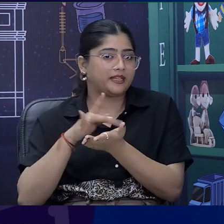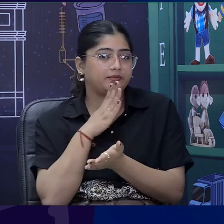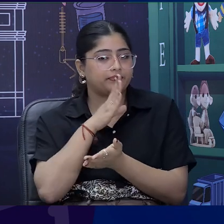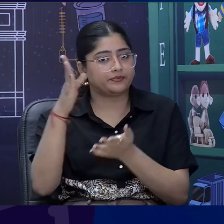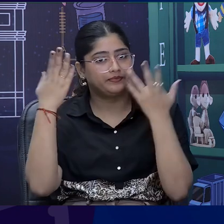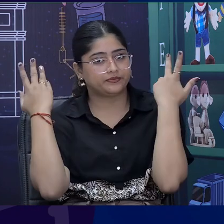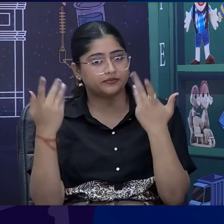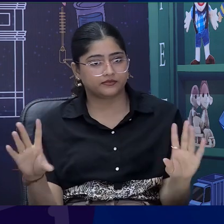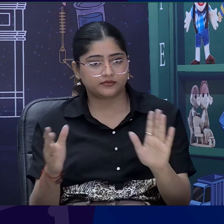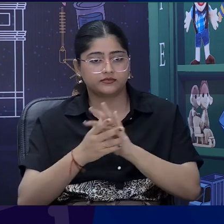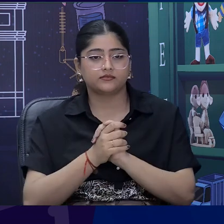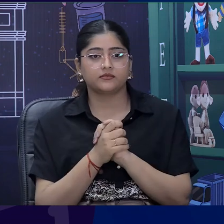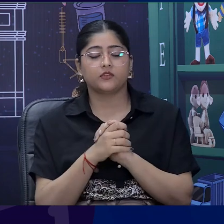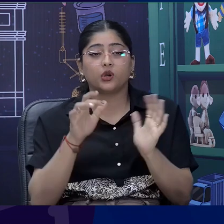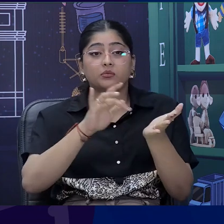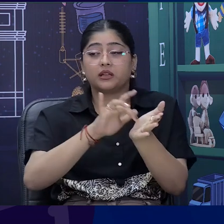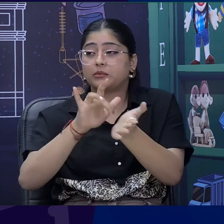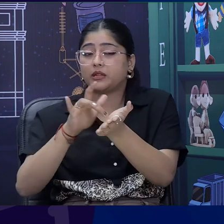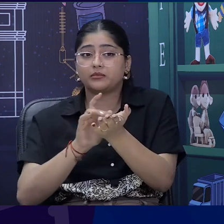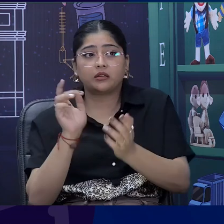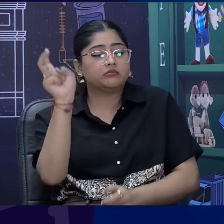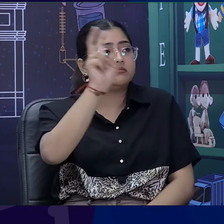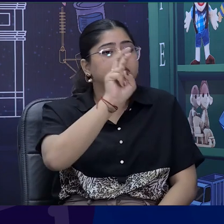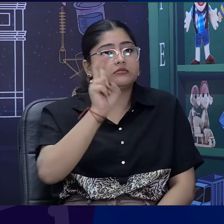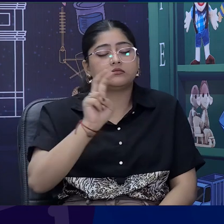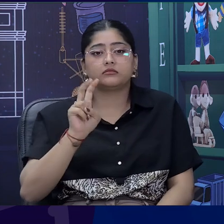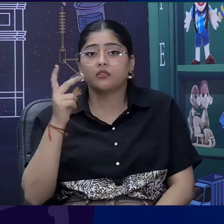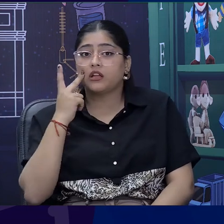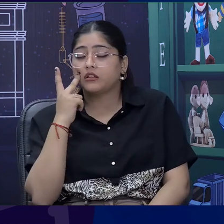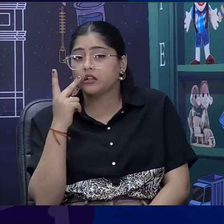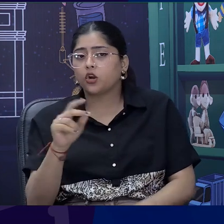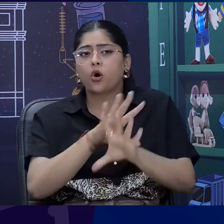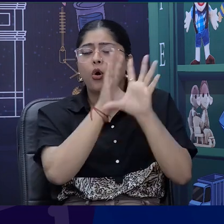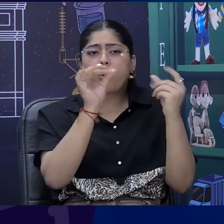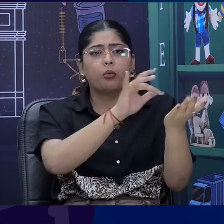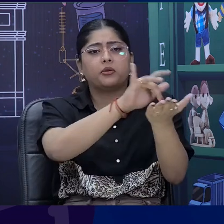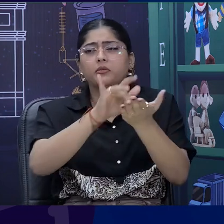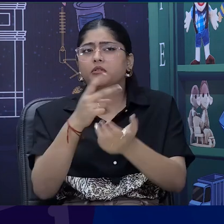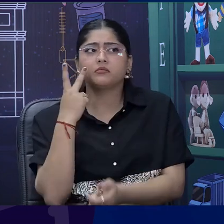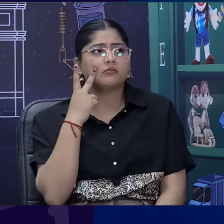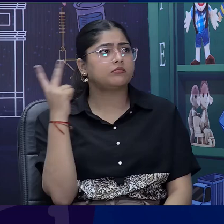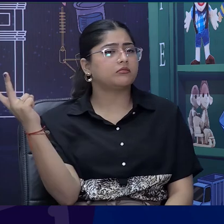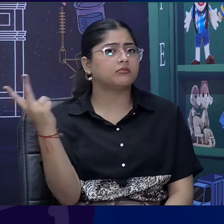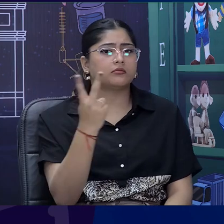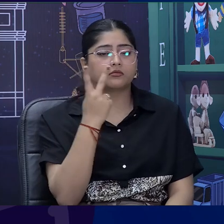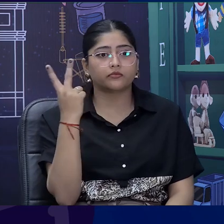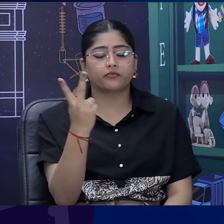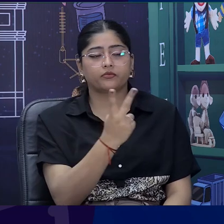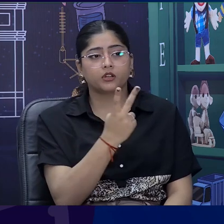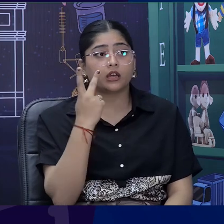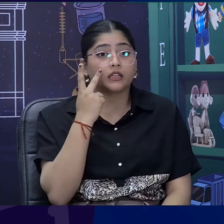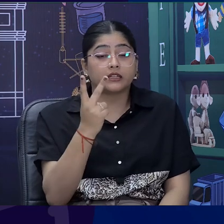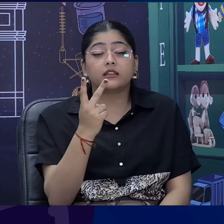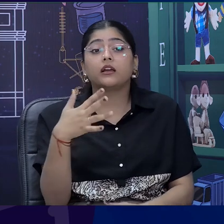sculptures, the castles and he see everything same as in England.